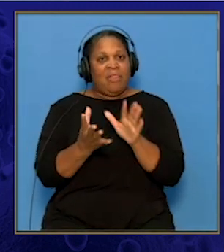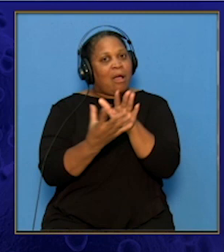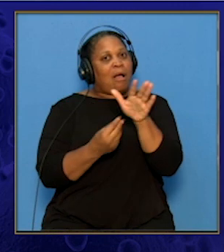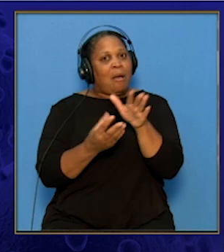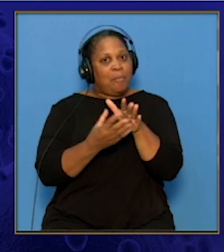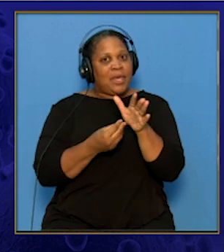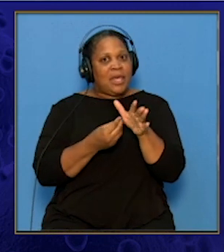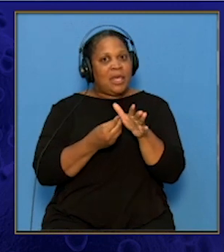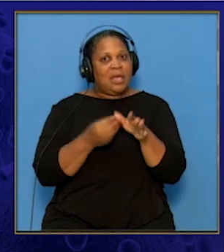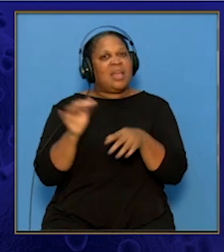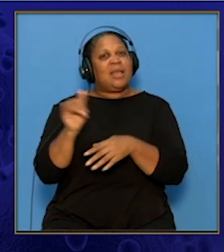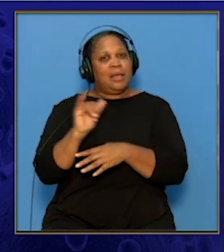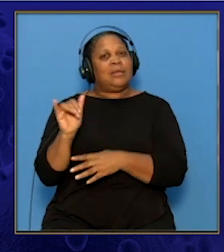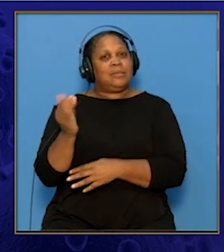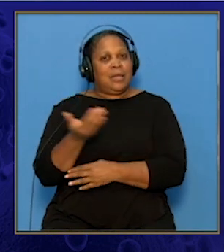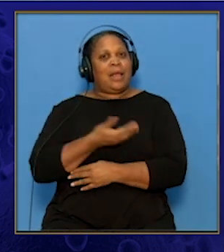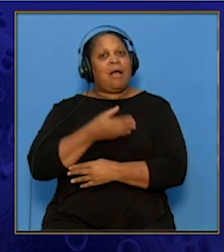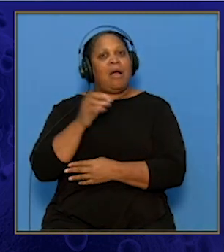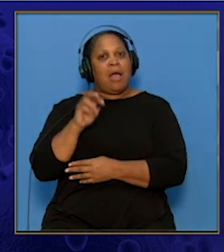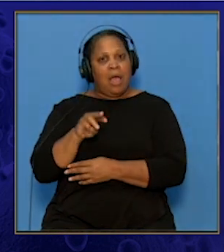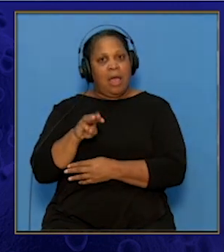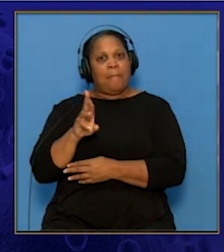recipe is like our mRNA.